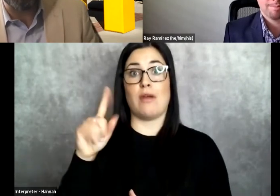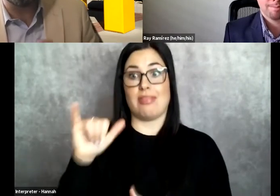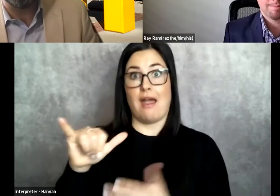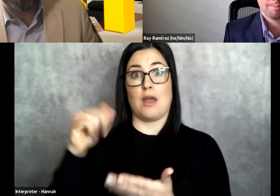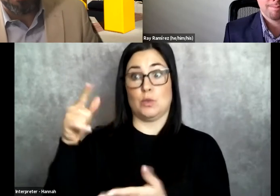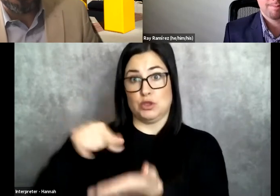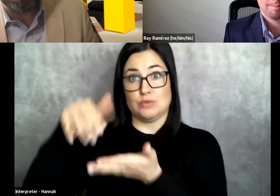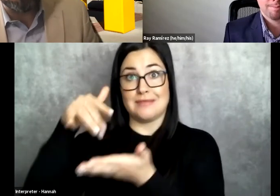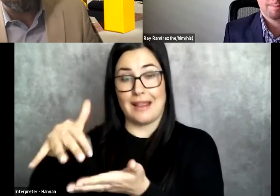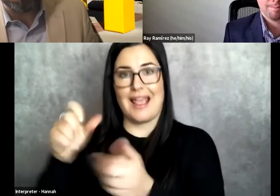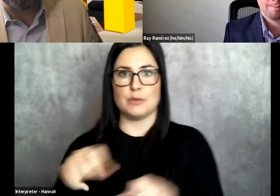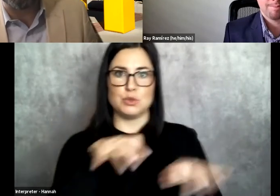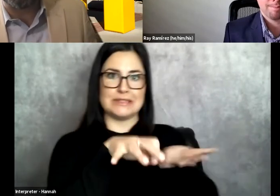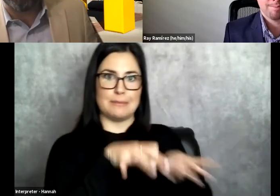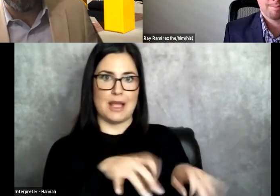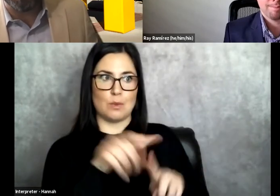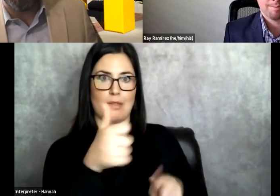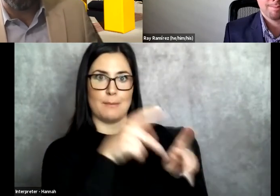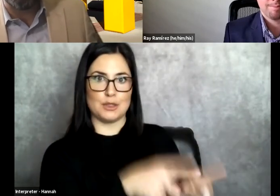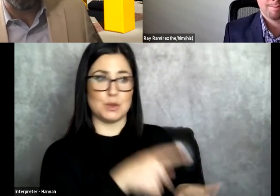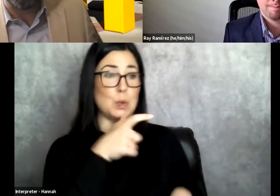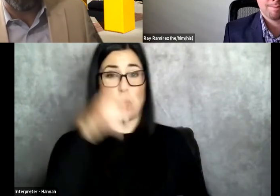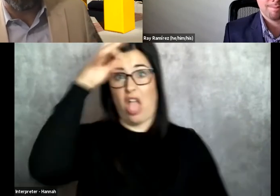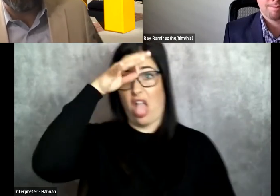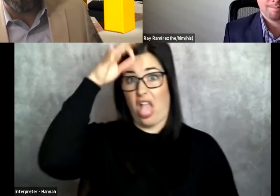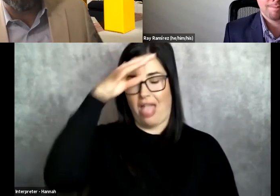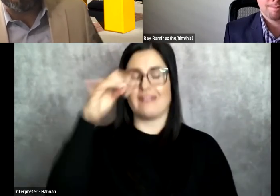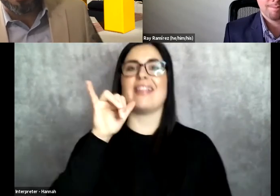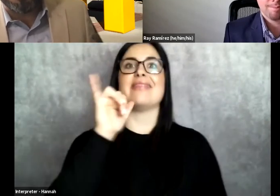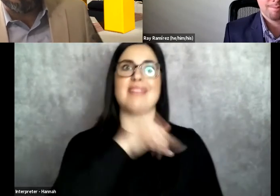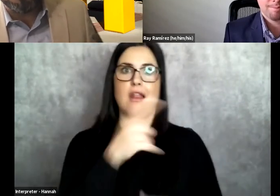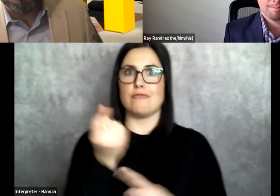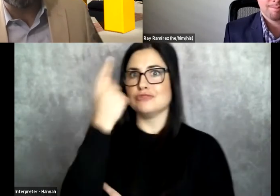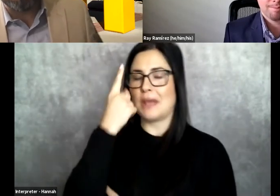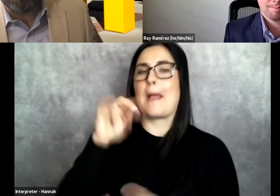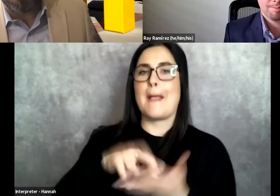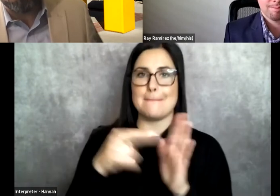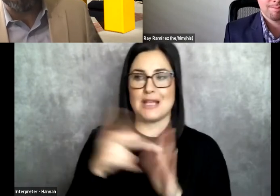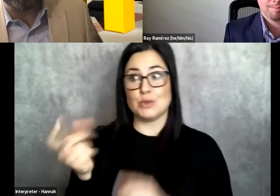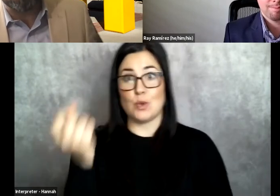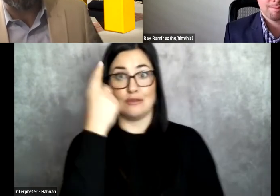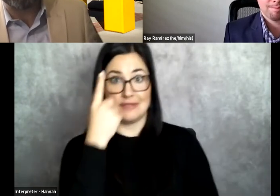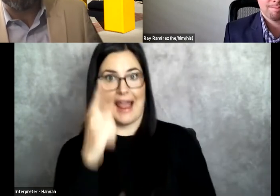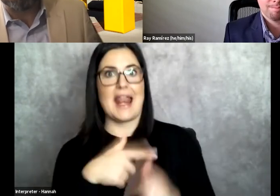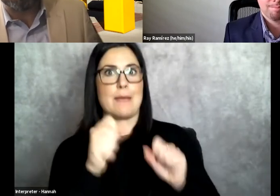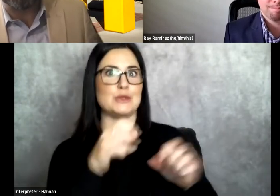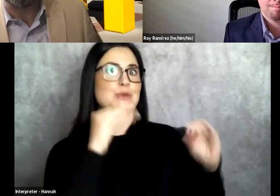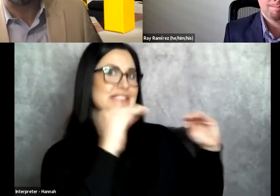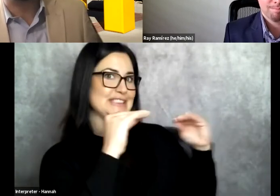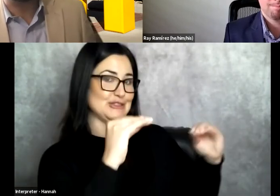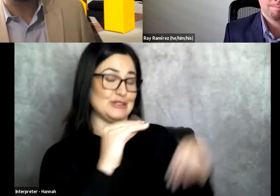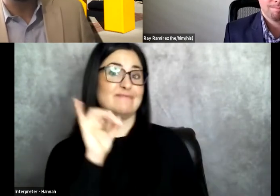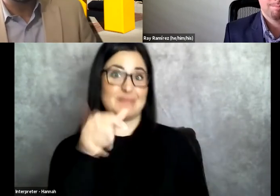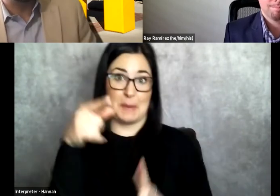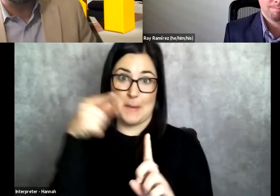When you're able to explain it to someone that doesn't know it, and then they can ultimately understand it, then you have a pretty good grasp of the material,